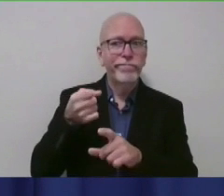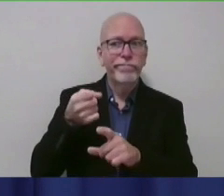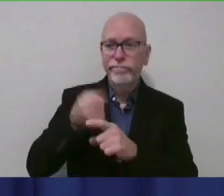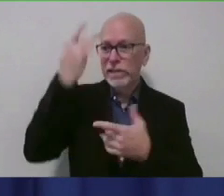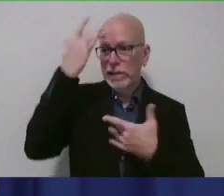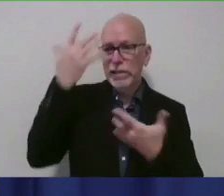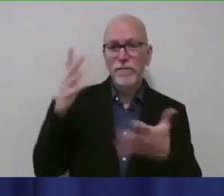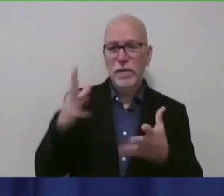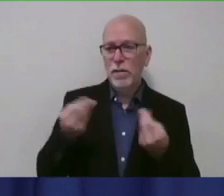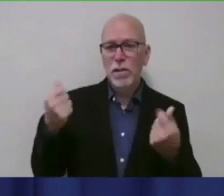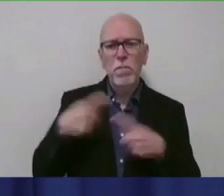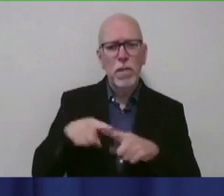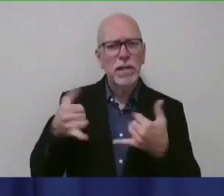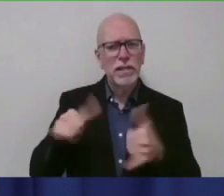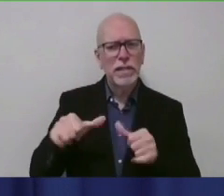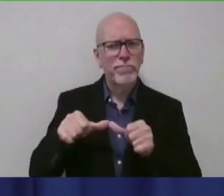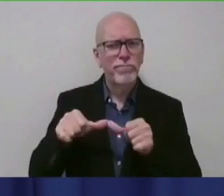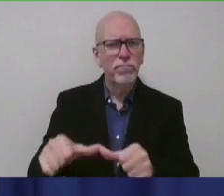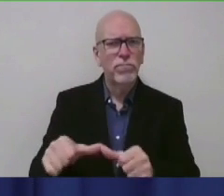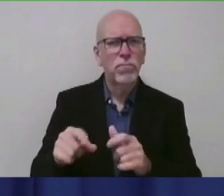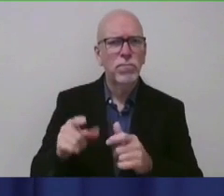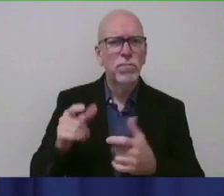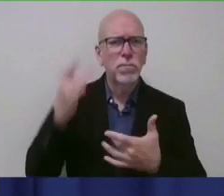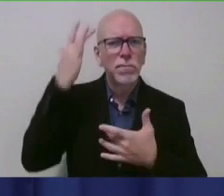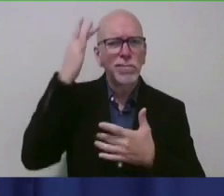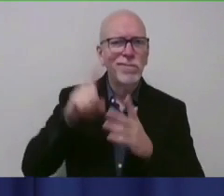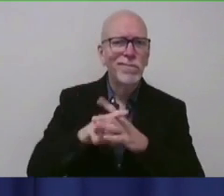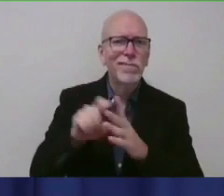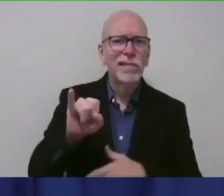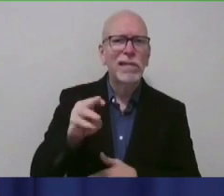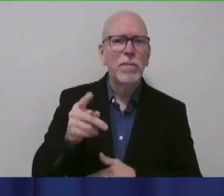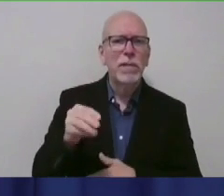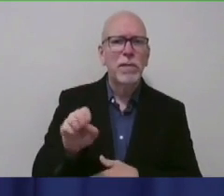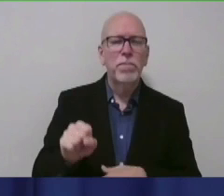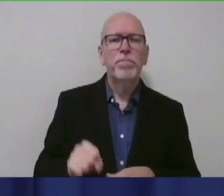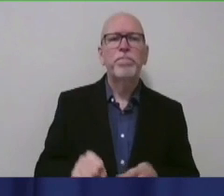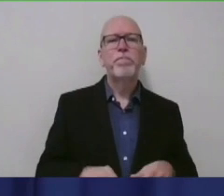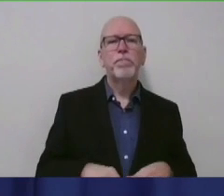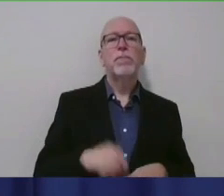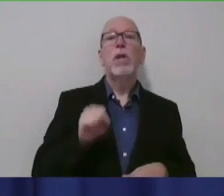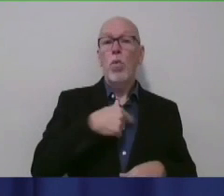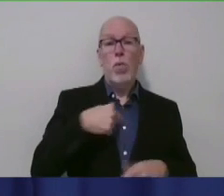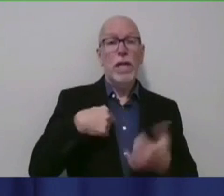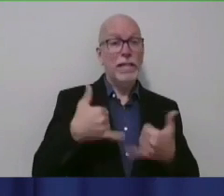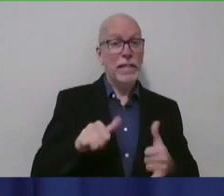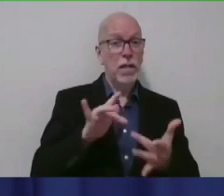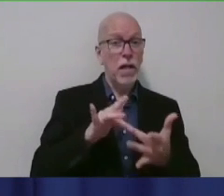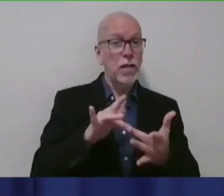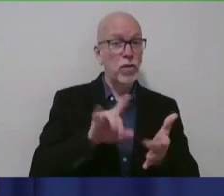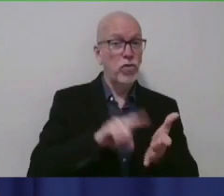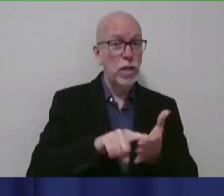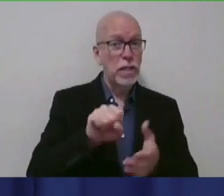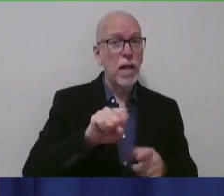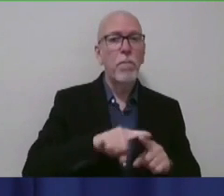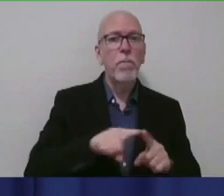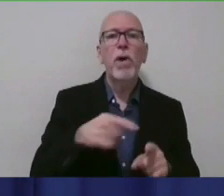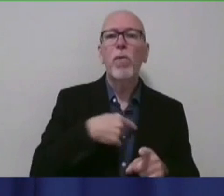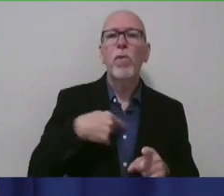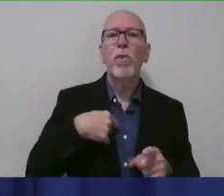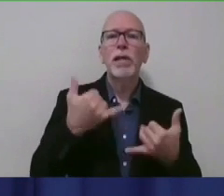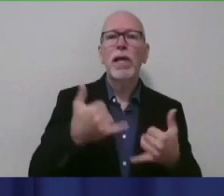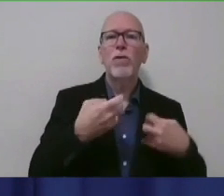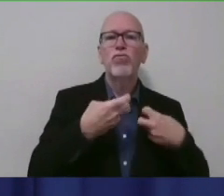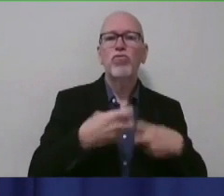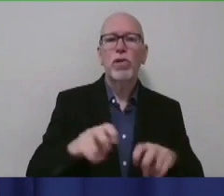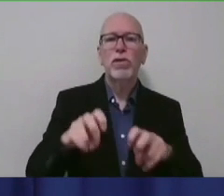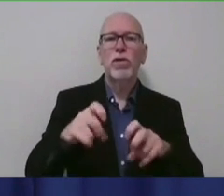I'll let you take the second one. Okay. We are still doing contact tracing, but we're in the process of transitioning contact tracing over